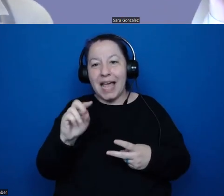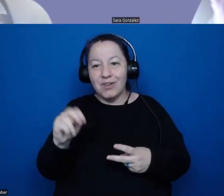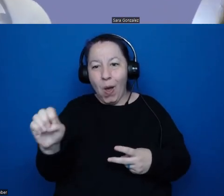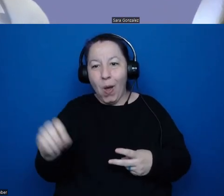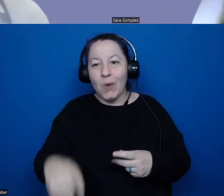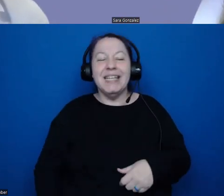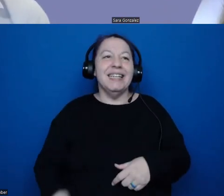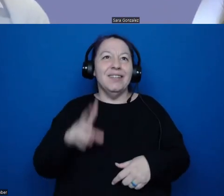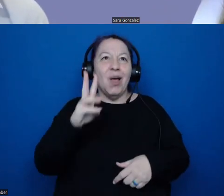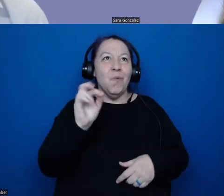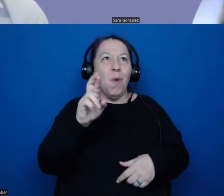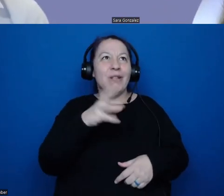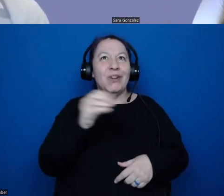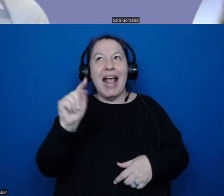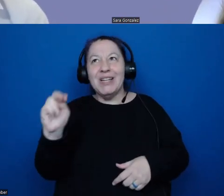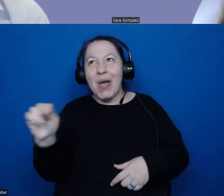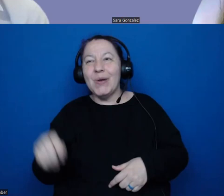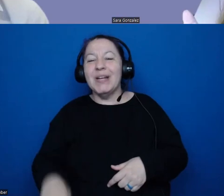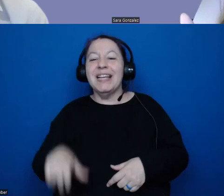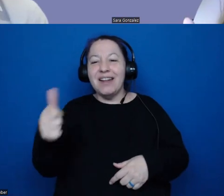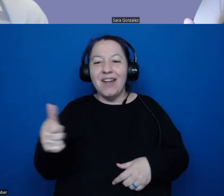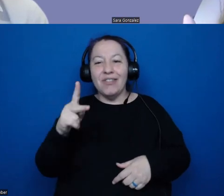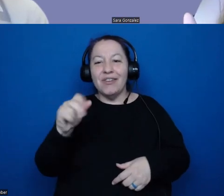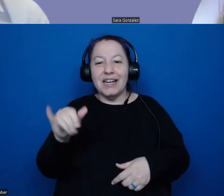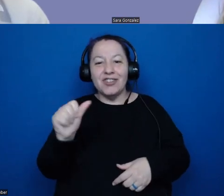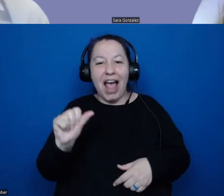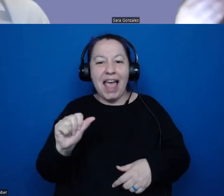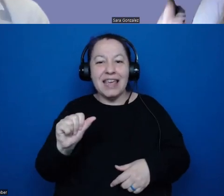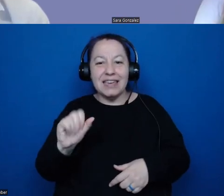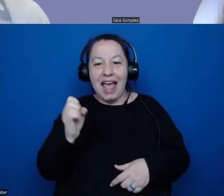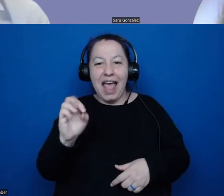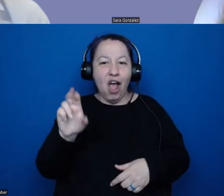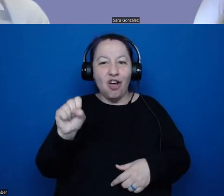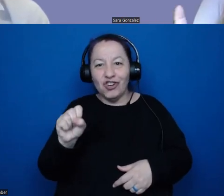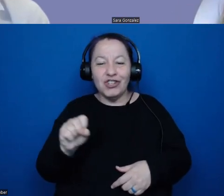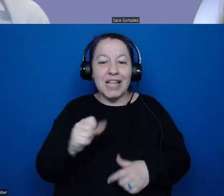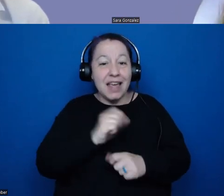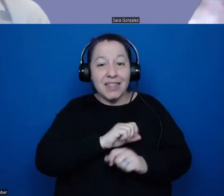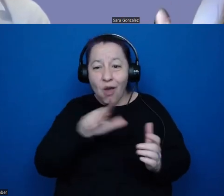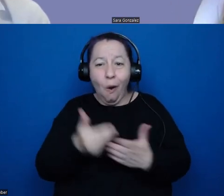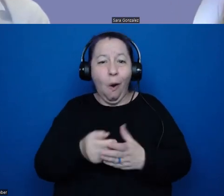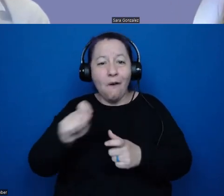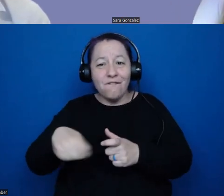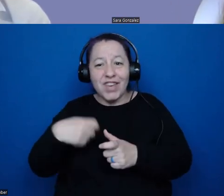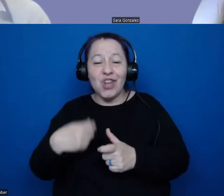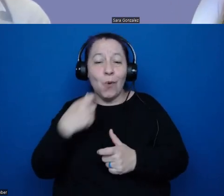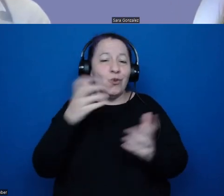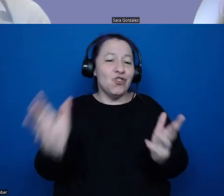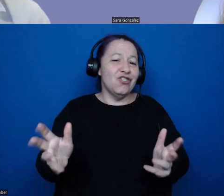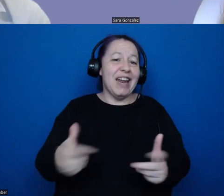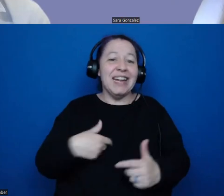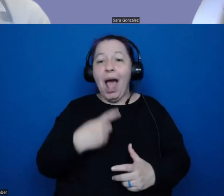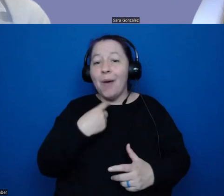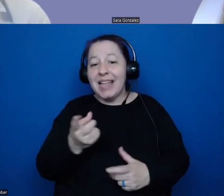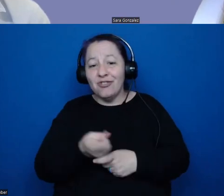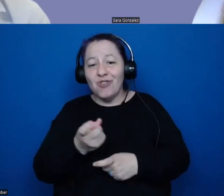and so other Kashia elders like everybody fishes and we were just chatting about it. And I had joked, you know, what do we